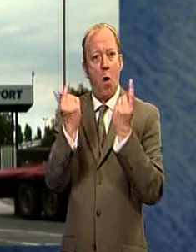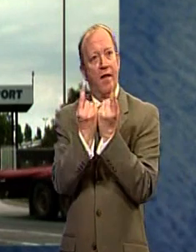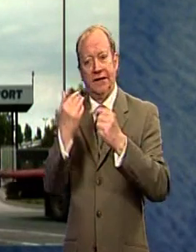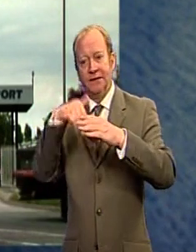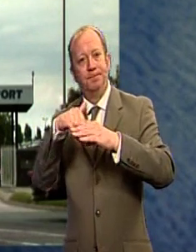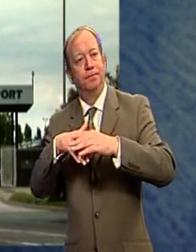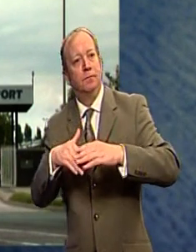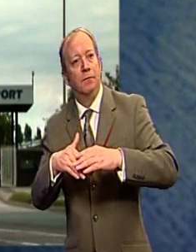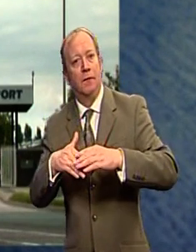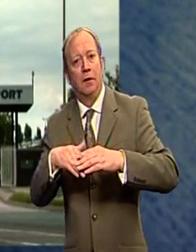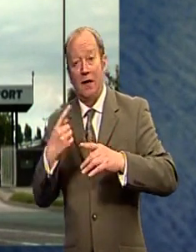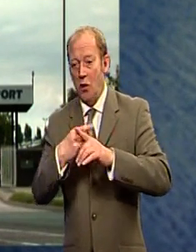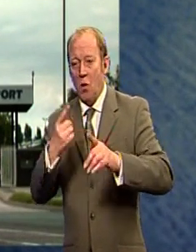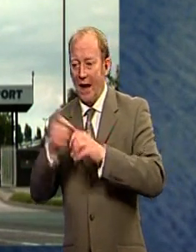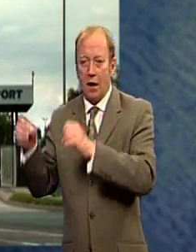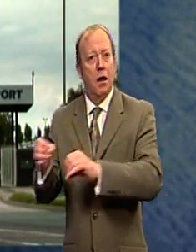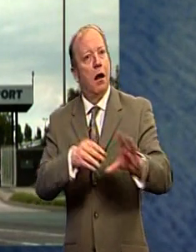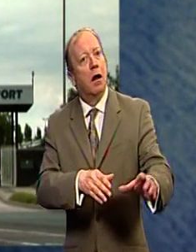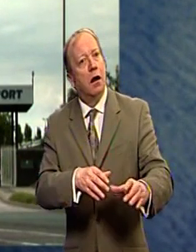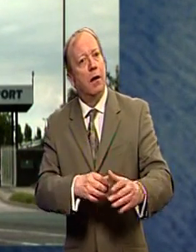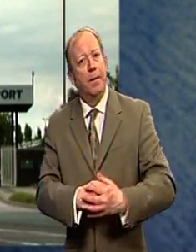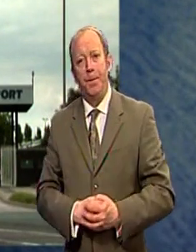Than what we're... when they had the general cargo.